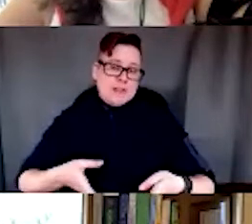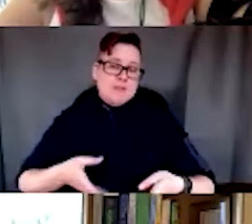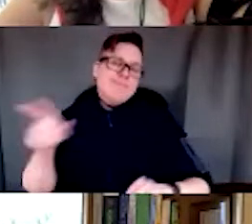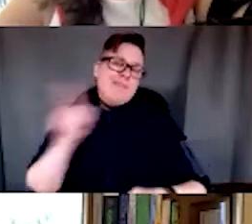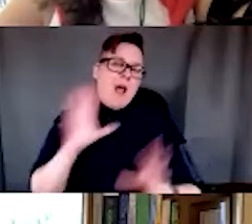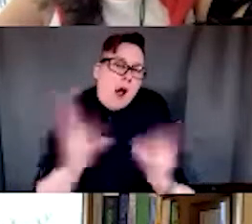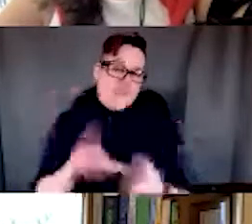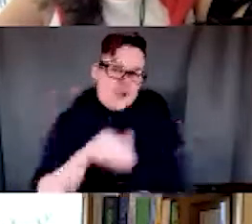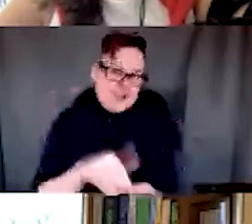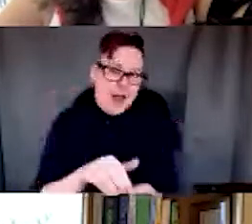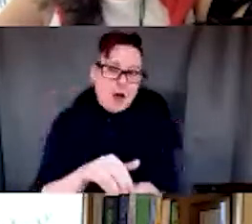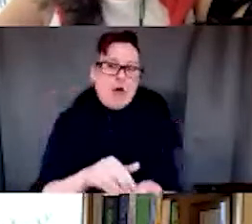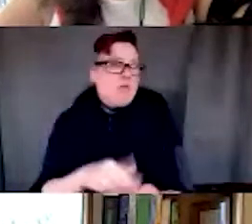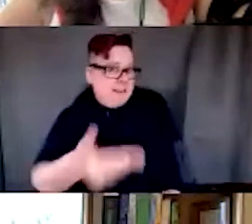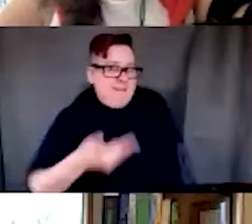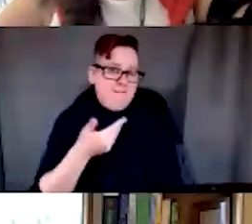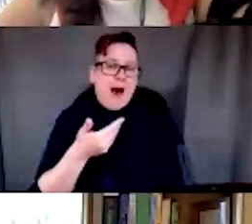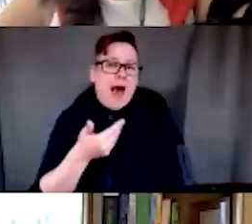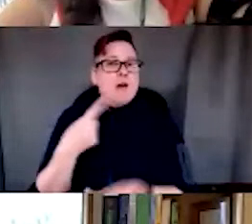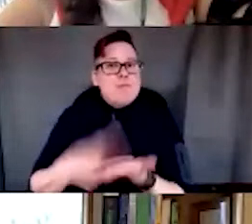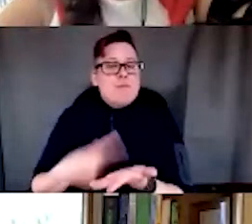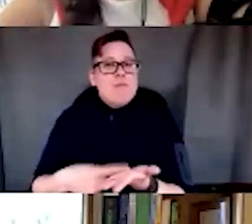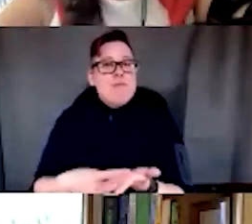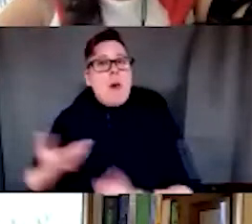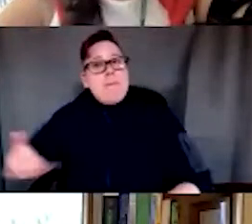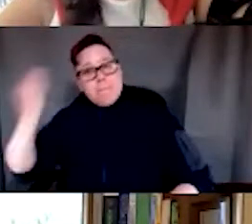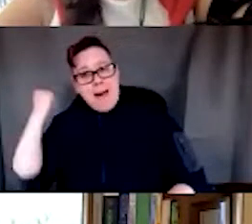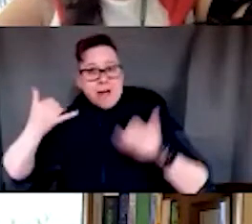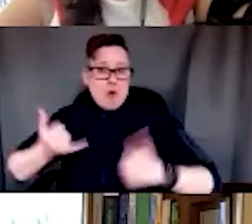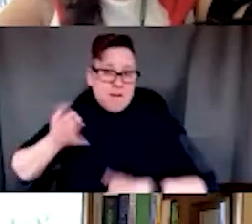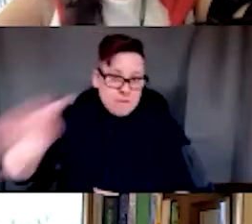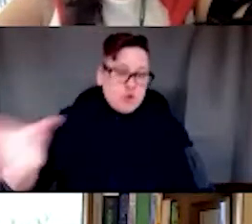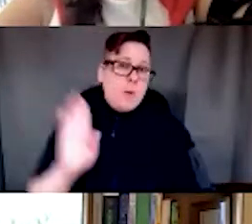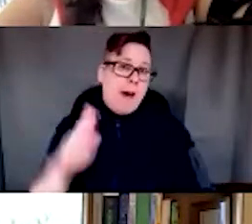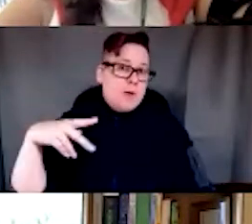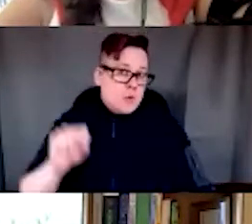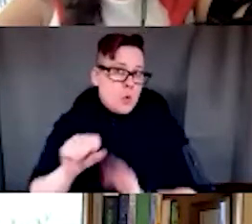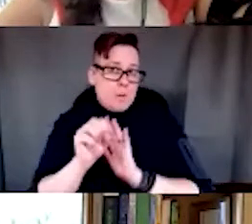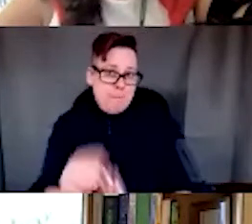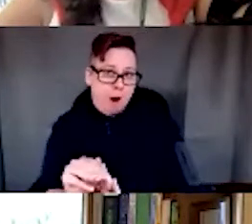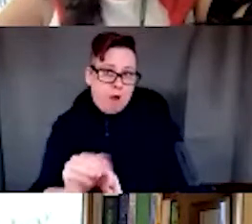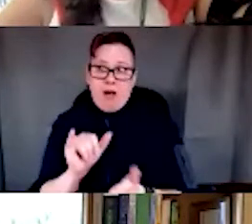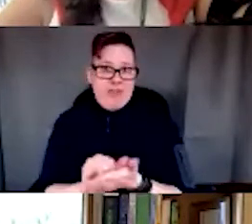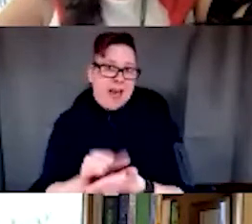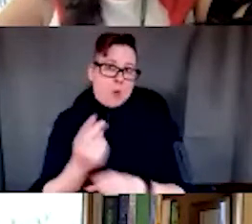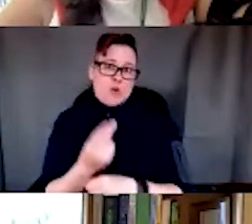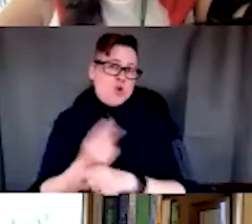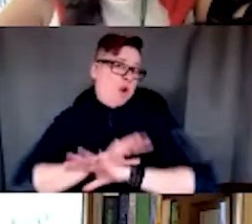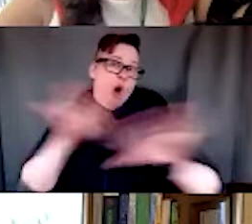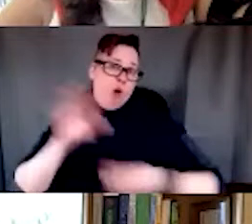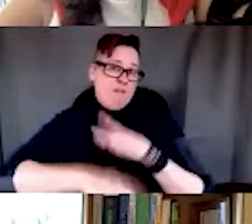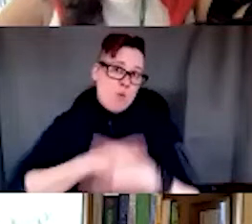as we explore the past, present, and future of the biopsychosocial model that's in practice throughout the world.